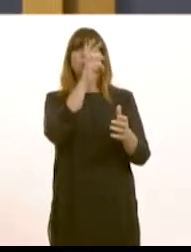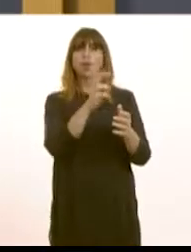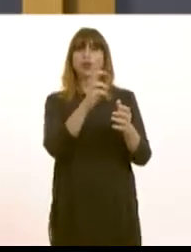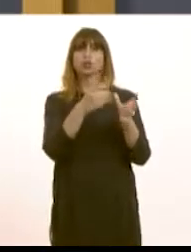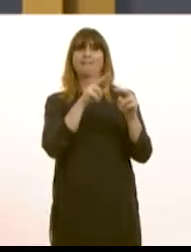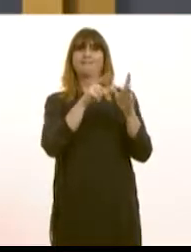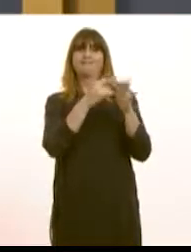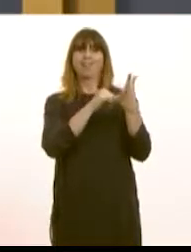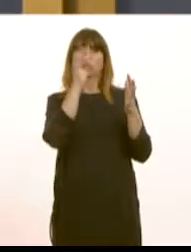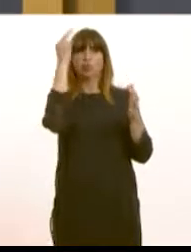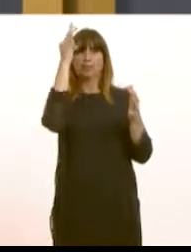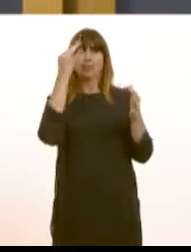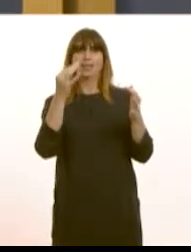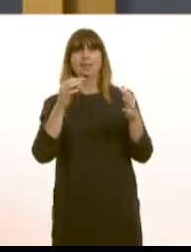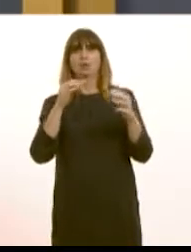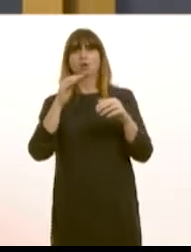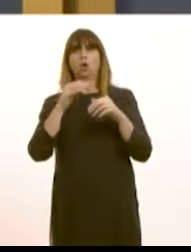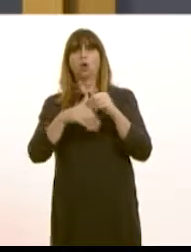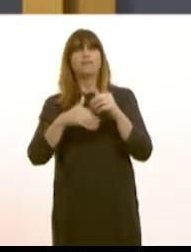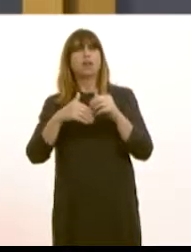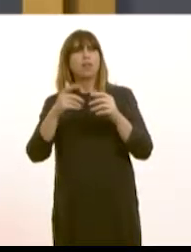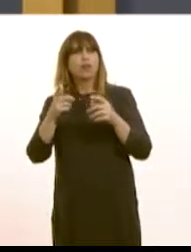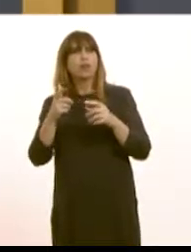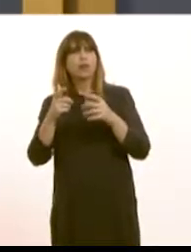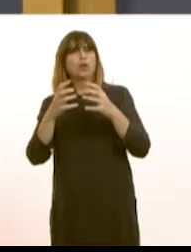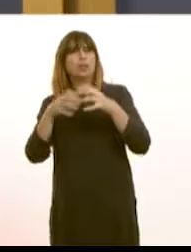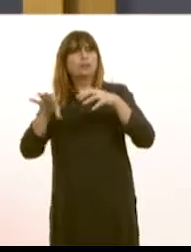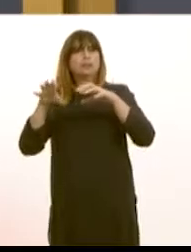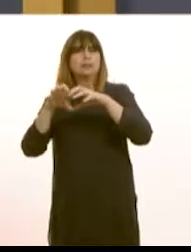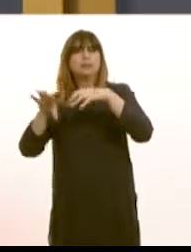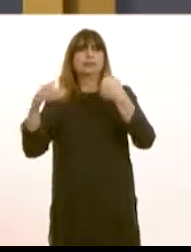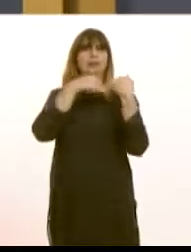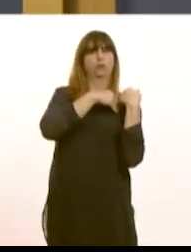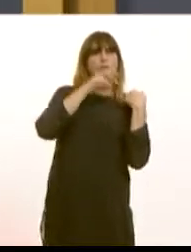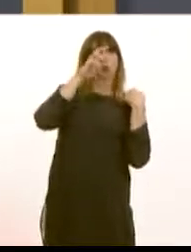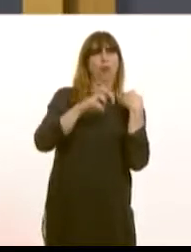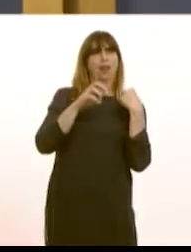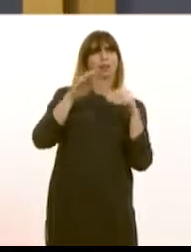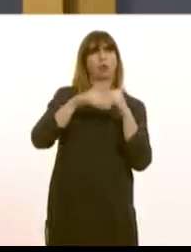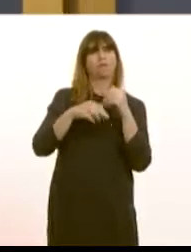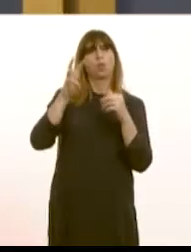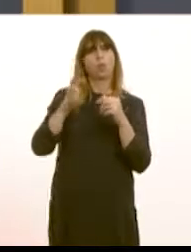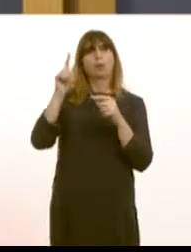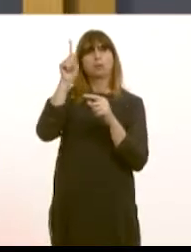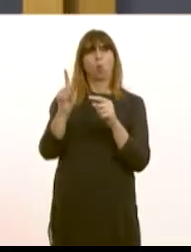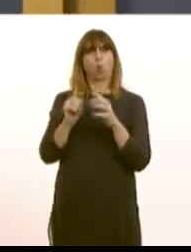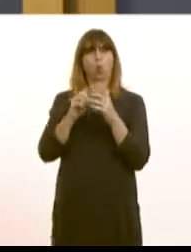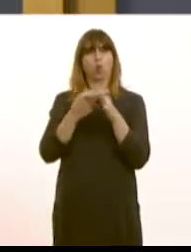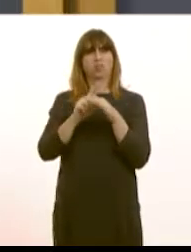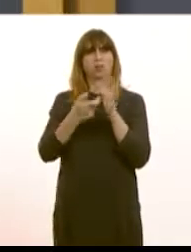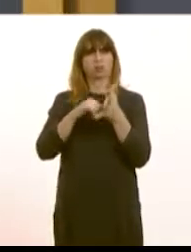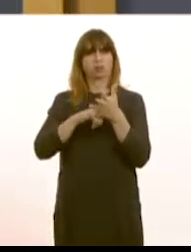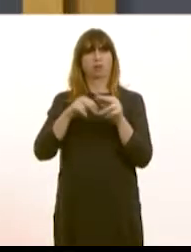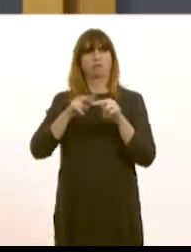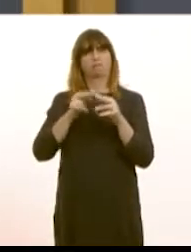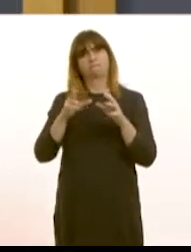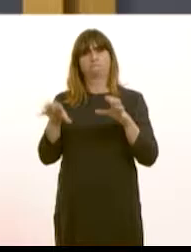Wales and Borders franchise devolution to Wales that English bodies such as Rail North